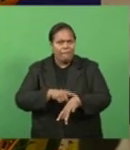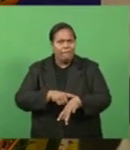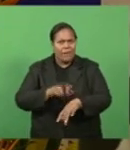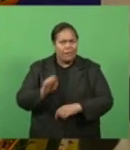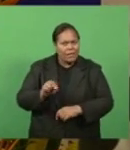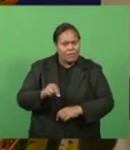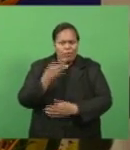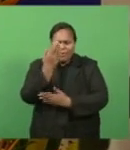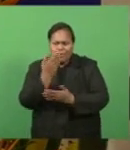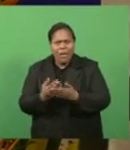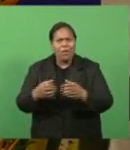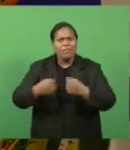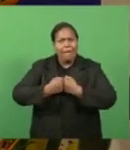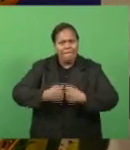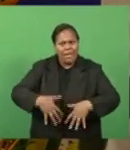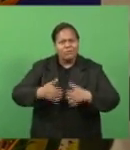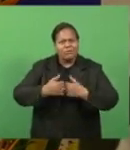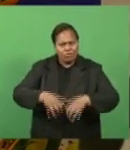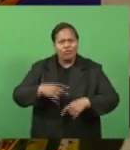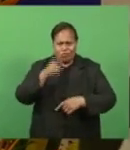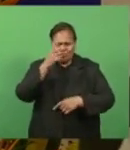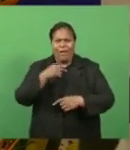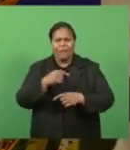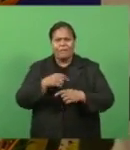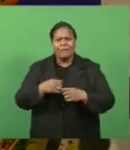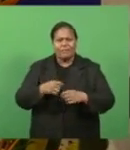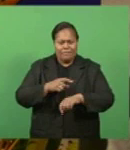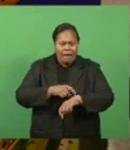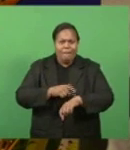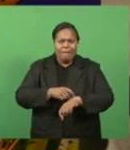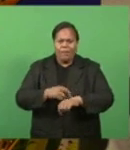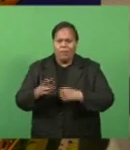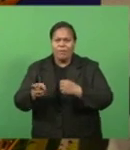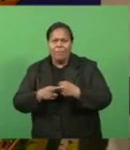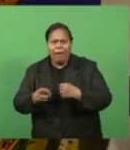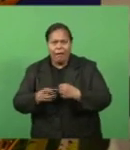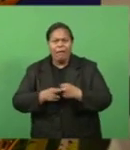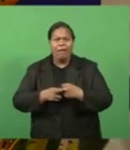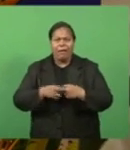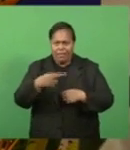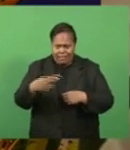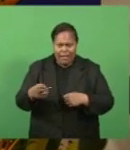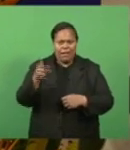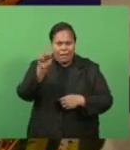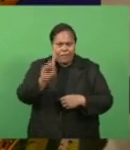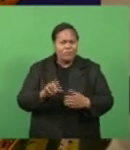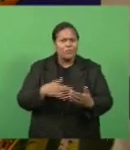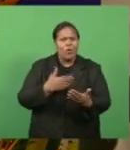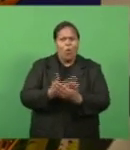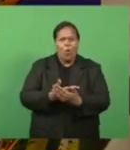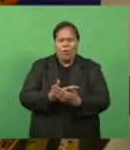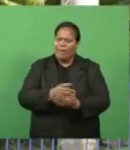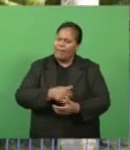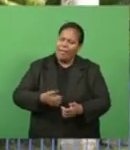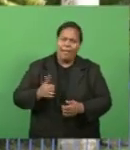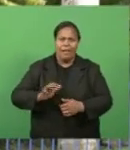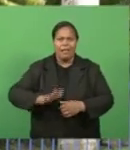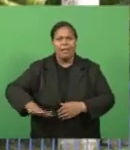depending on the damages, they will determine the amount of time it will take to repair the lines and restore the power supply in any particular area.